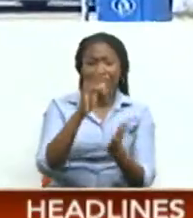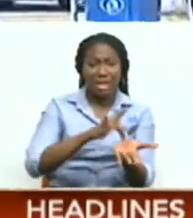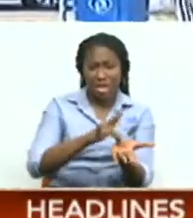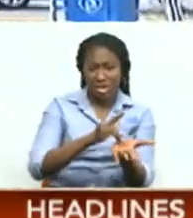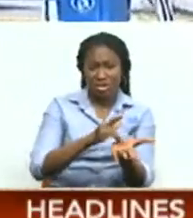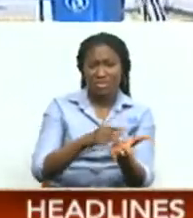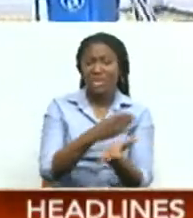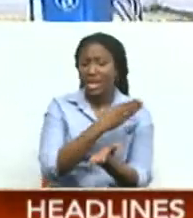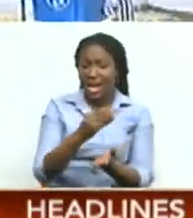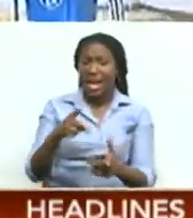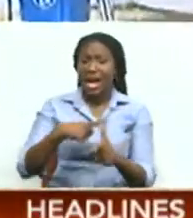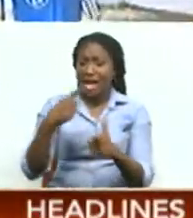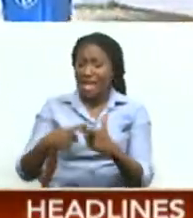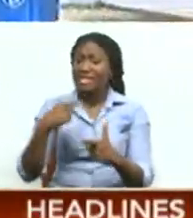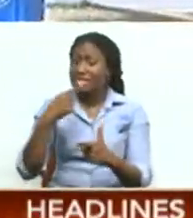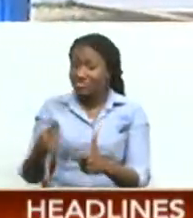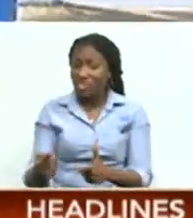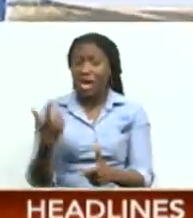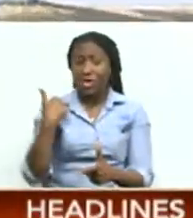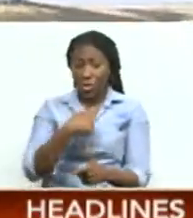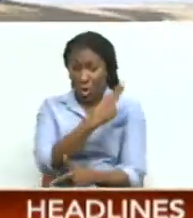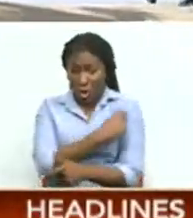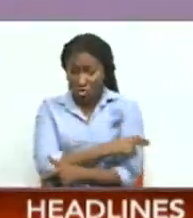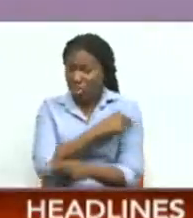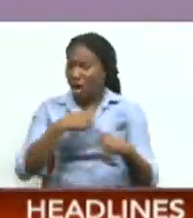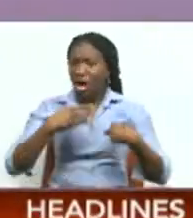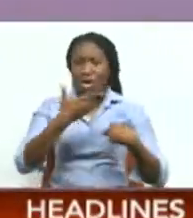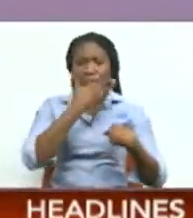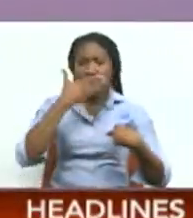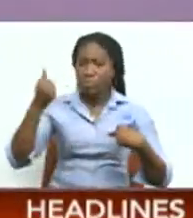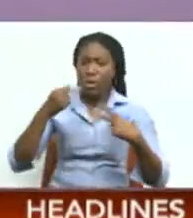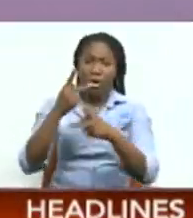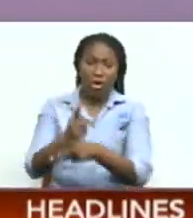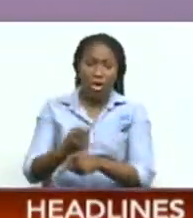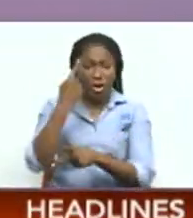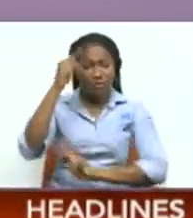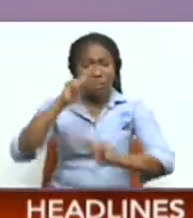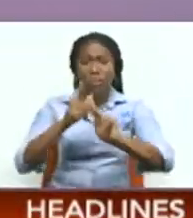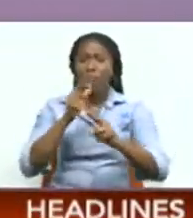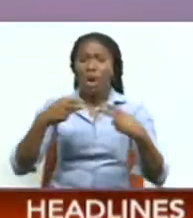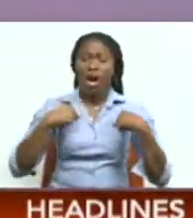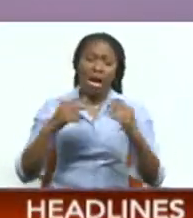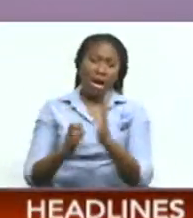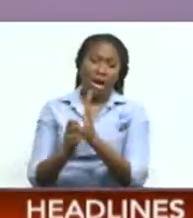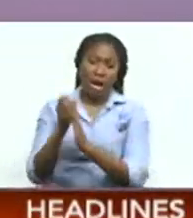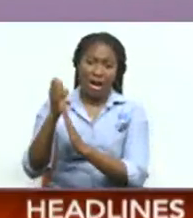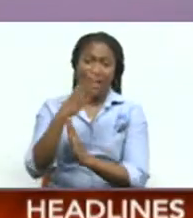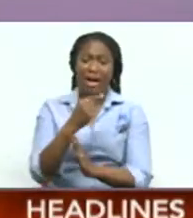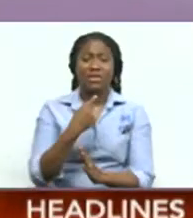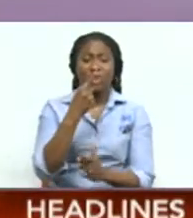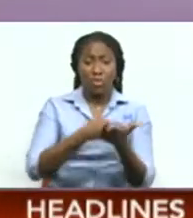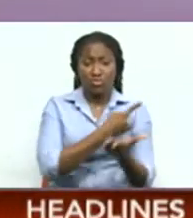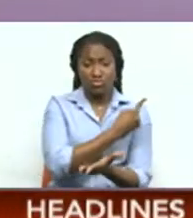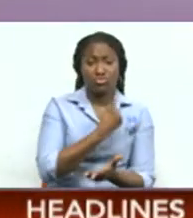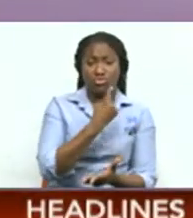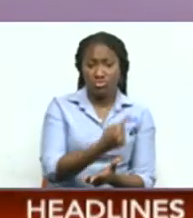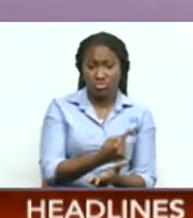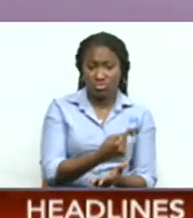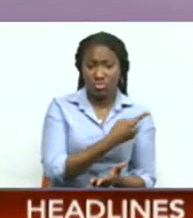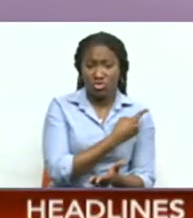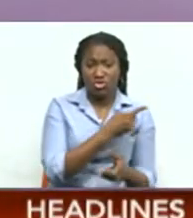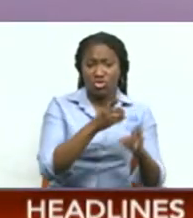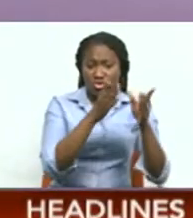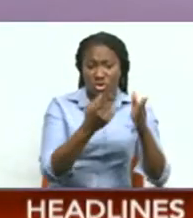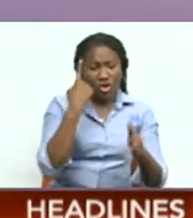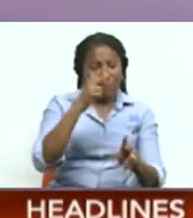is reinforcing its commitment to providing the highest standards of cancer care. And quotes Dr. Kelly Allen Mike, the medical director